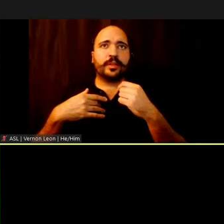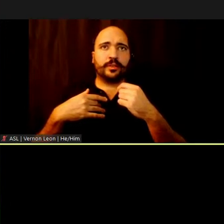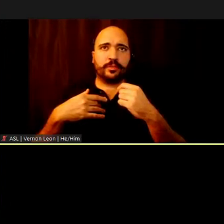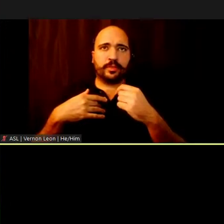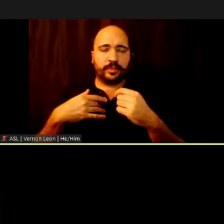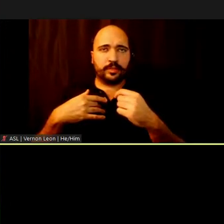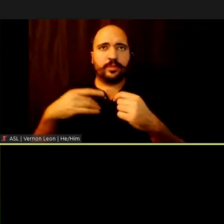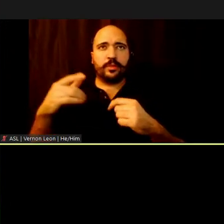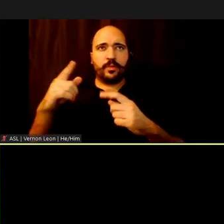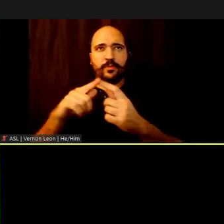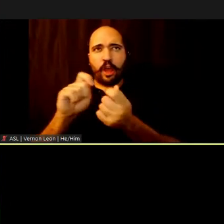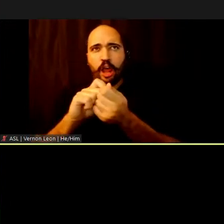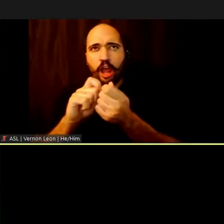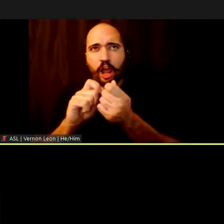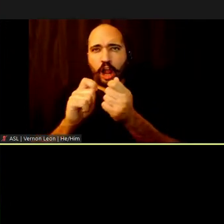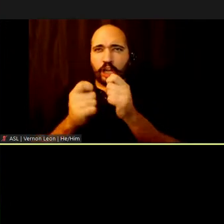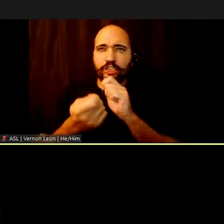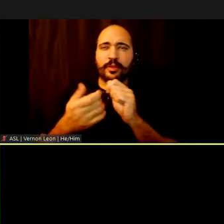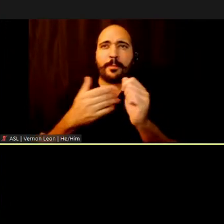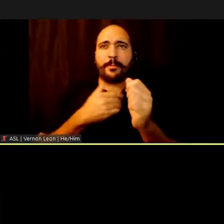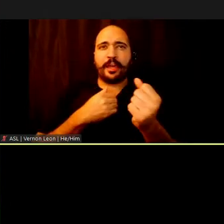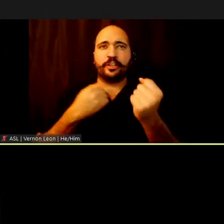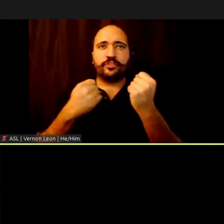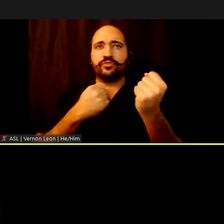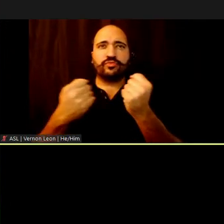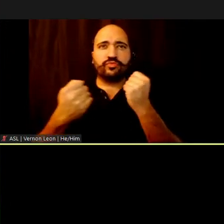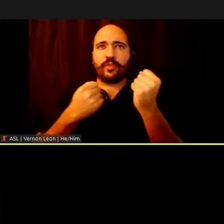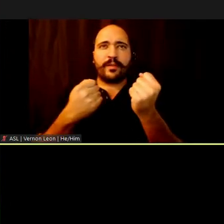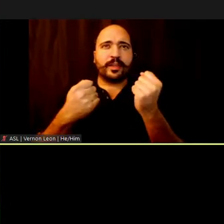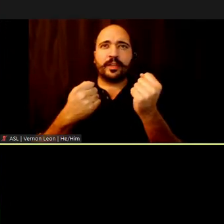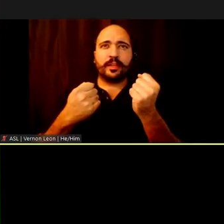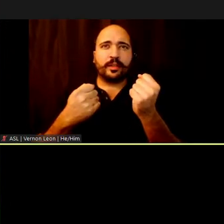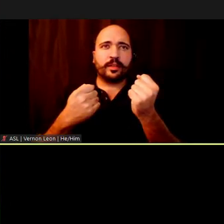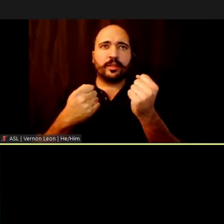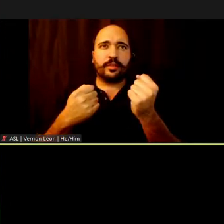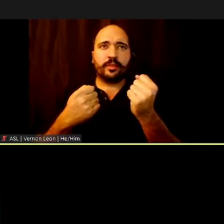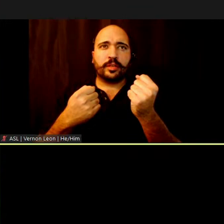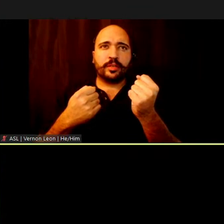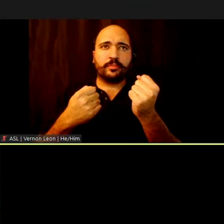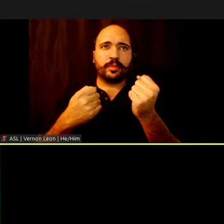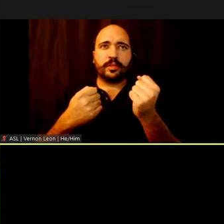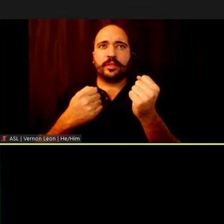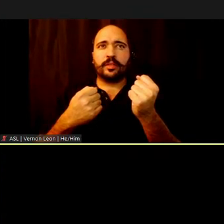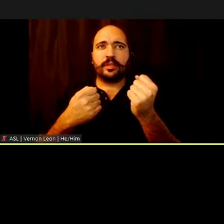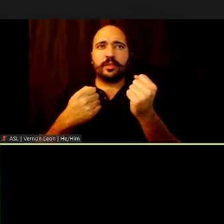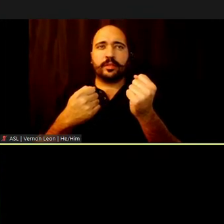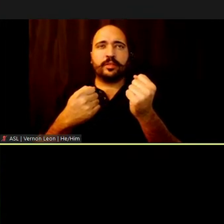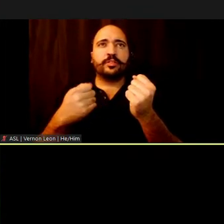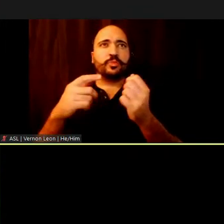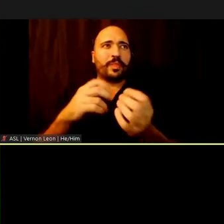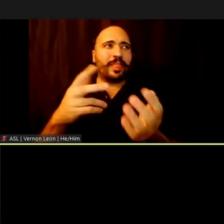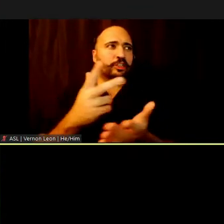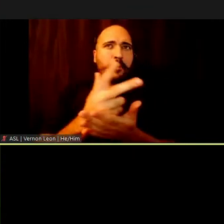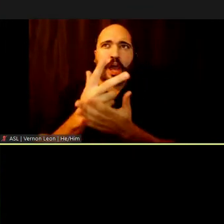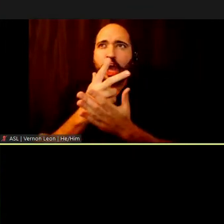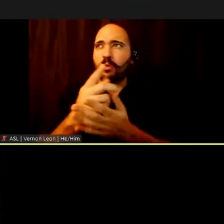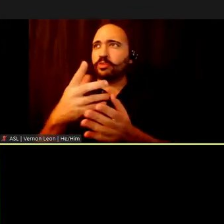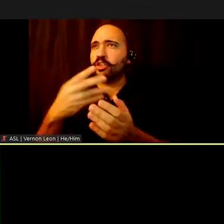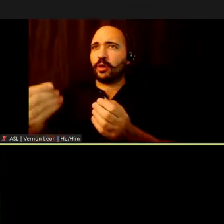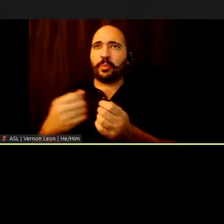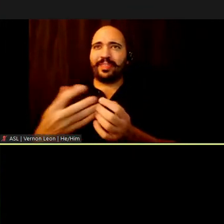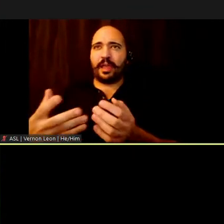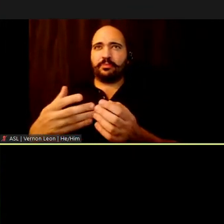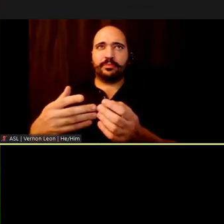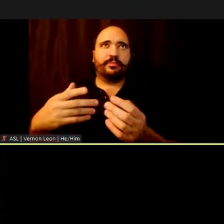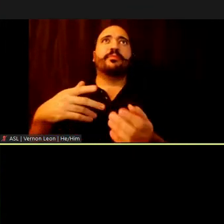altering my driving in terms of where to park, where to go without incurring an automated charge.